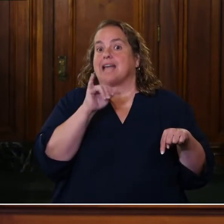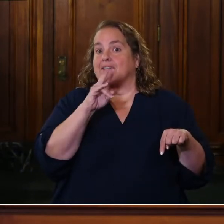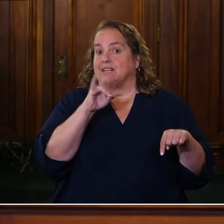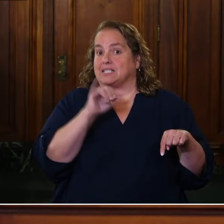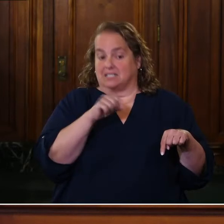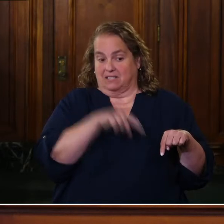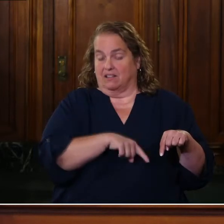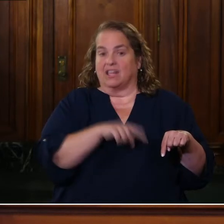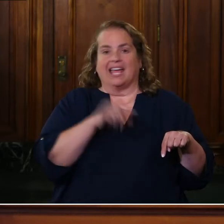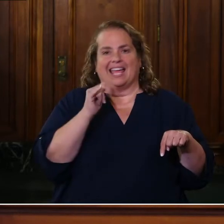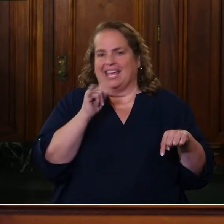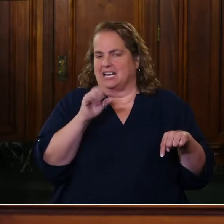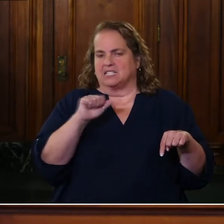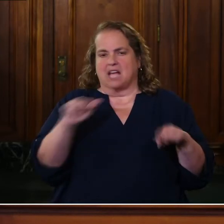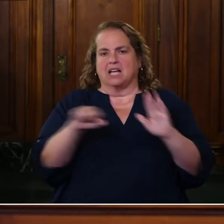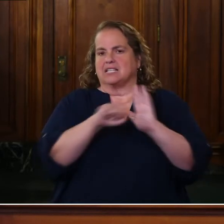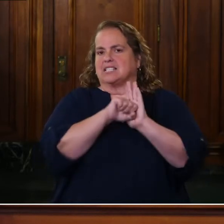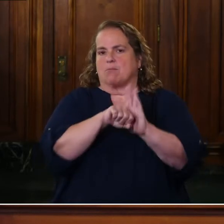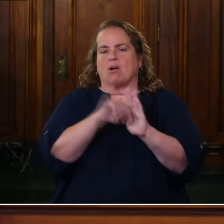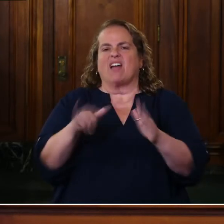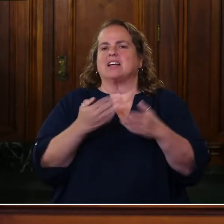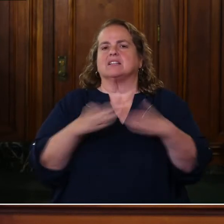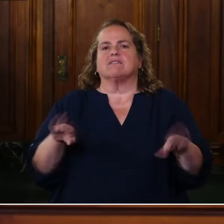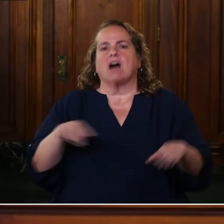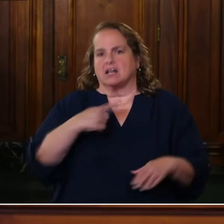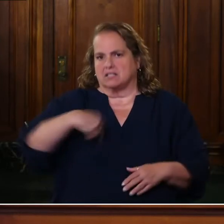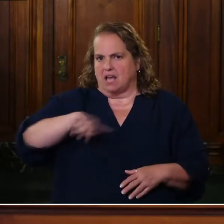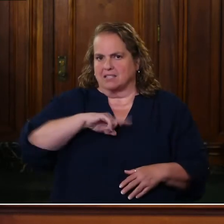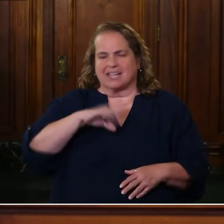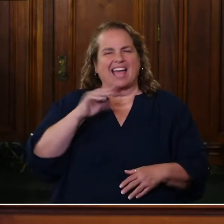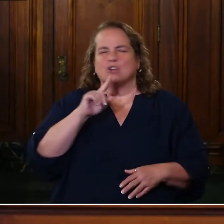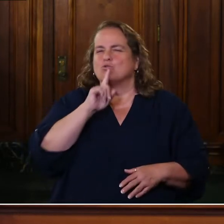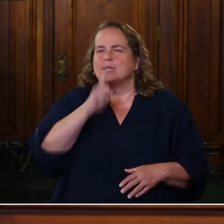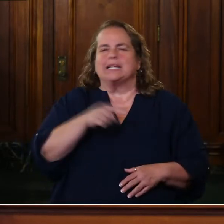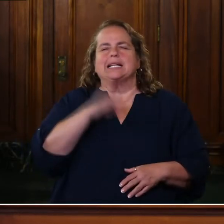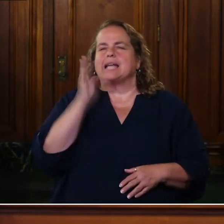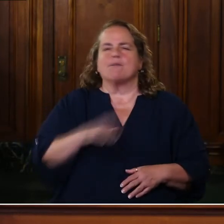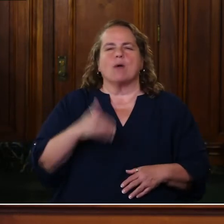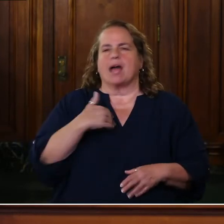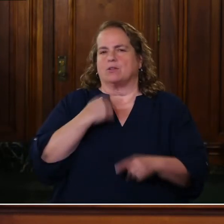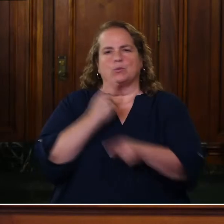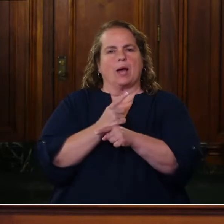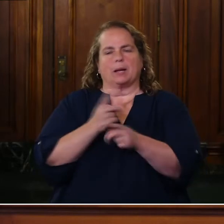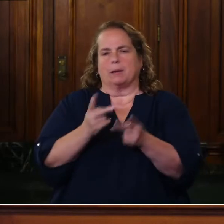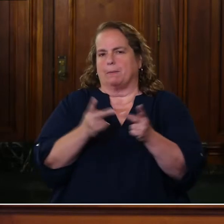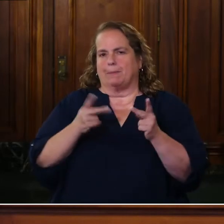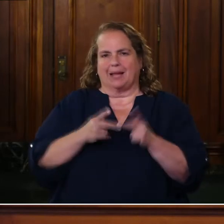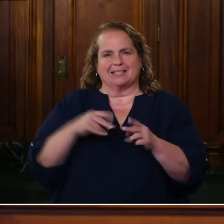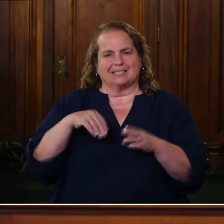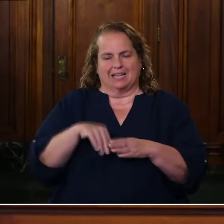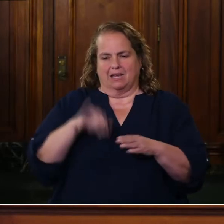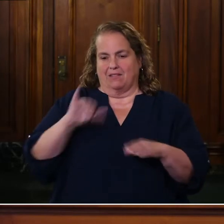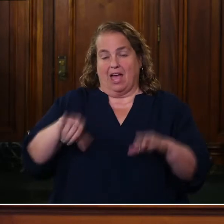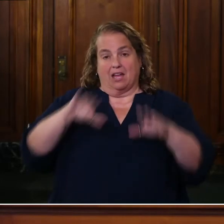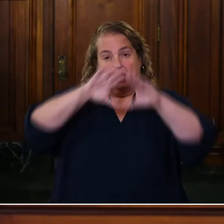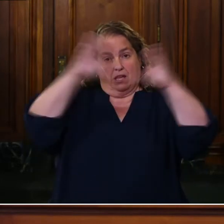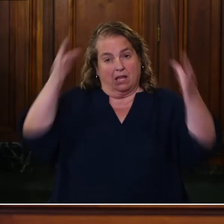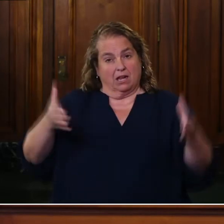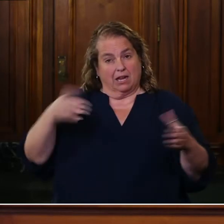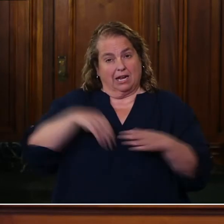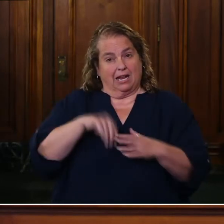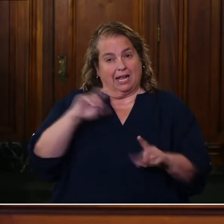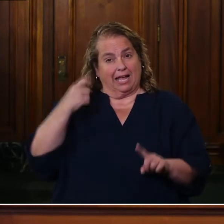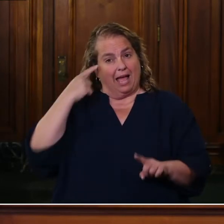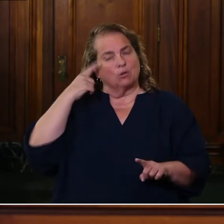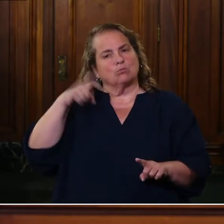in no longer, and to me, it never had a place in, in a rotunda that is supposed to, to honor people. Not to show history,